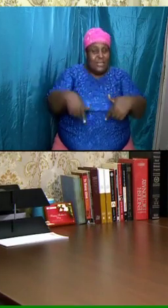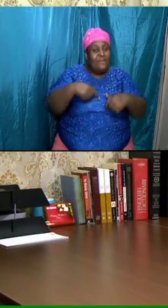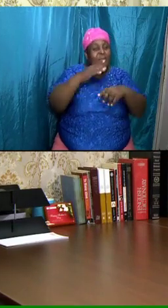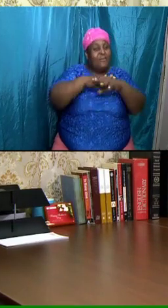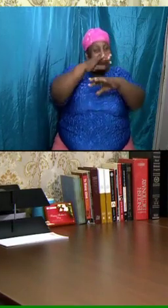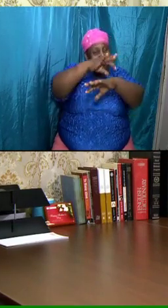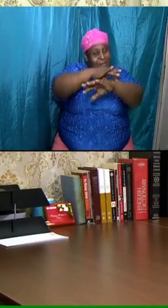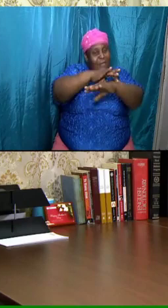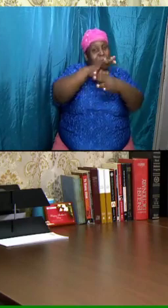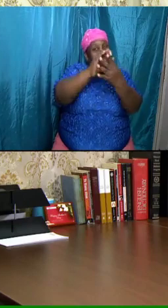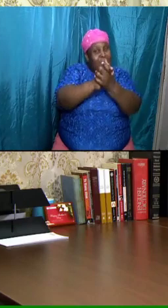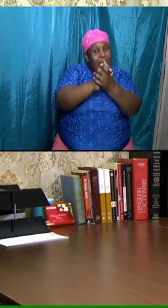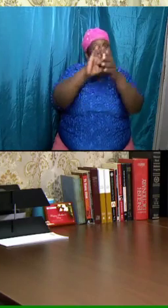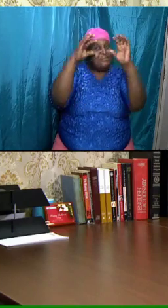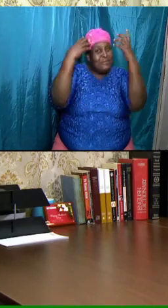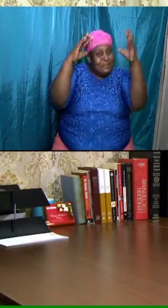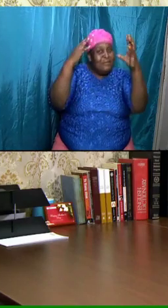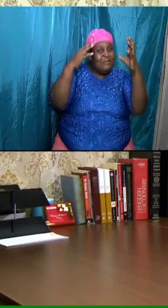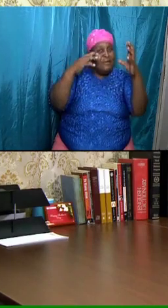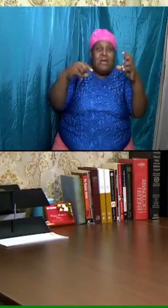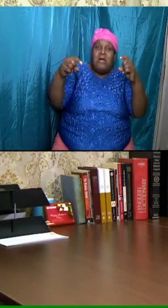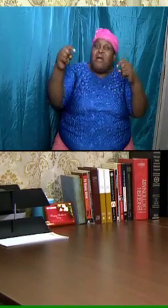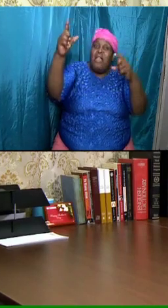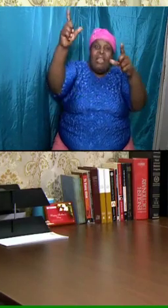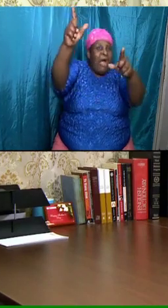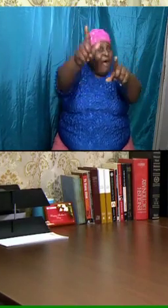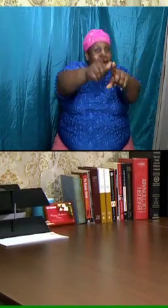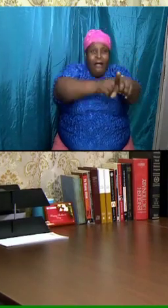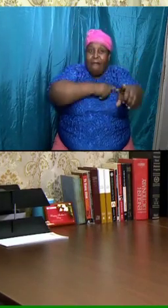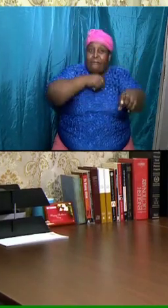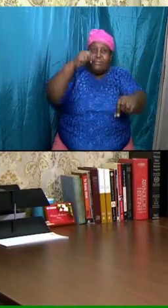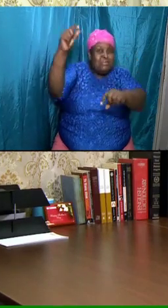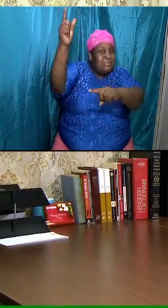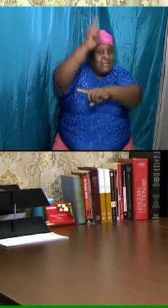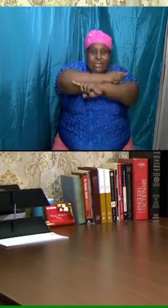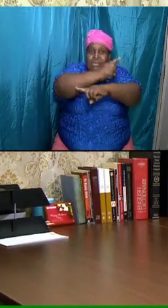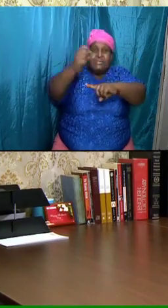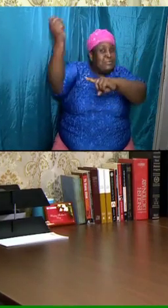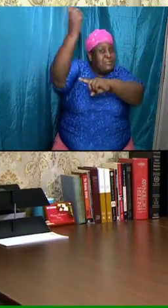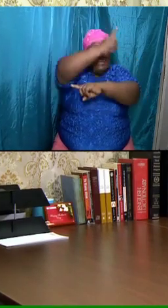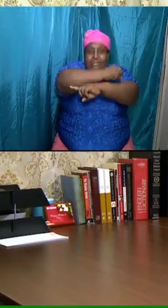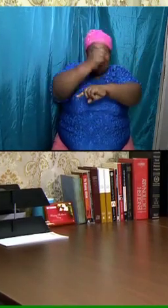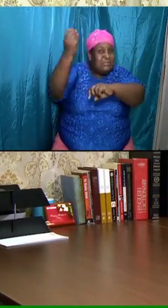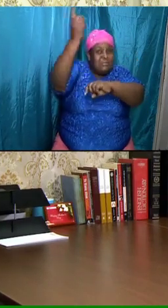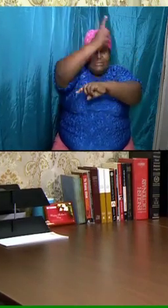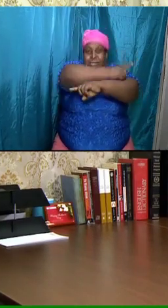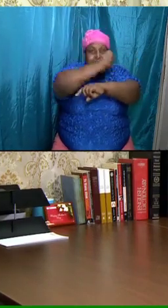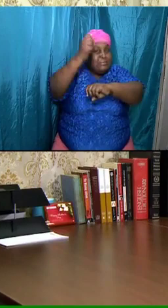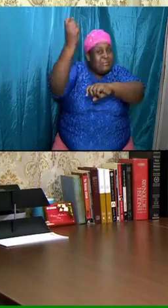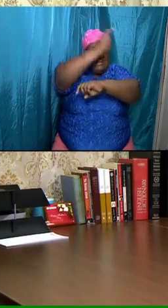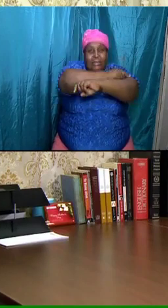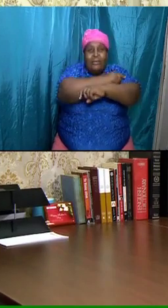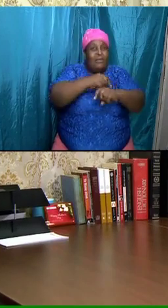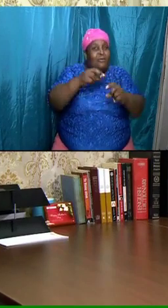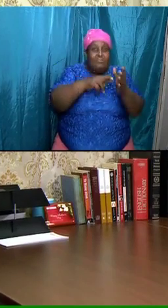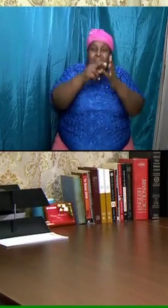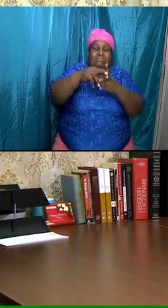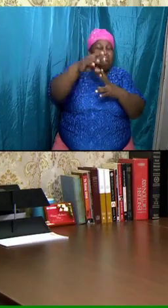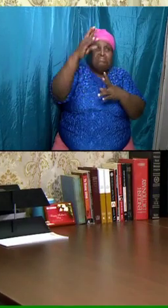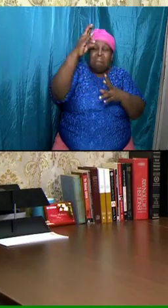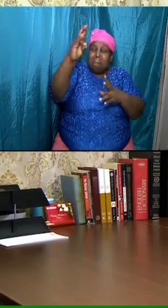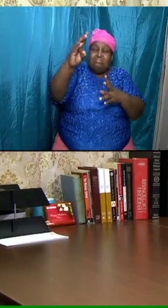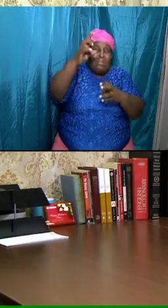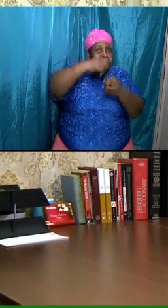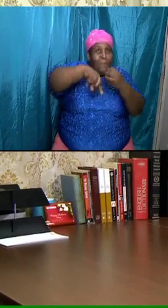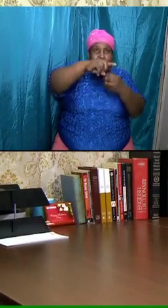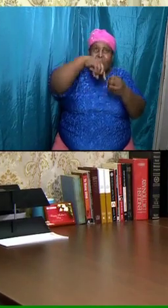for days when we get there it is going to be rolling for just about seven years of course in between as I